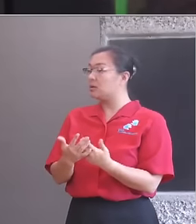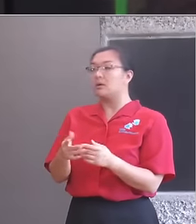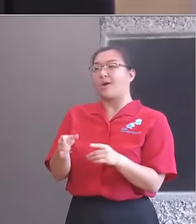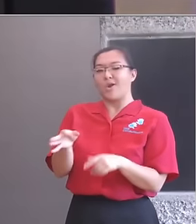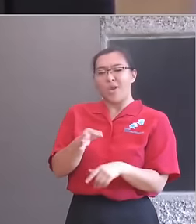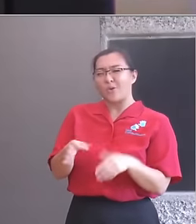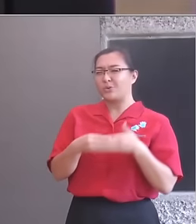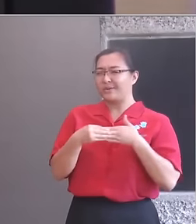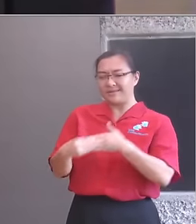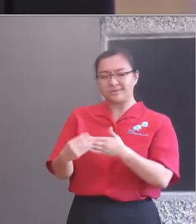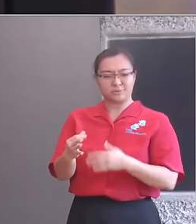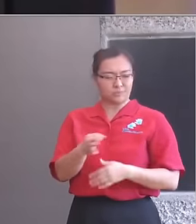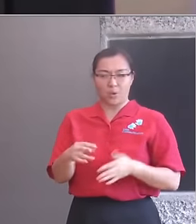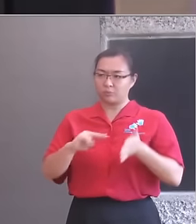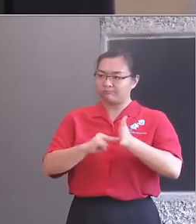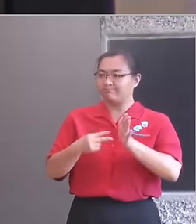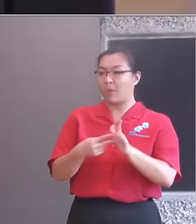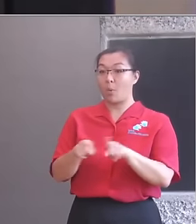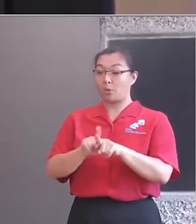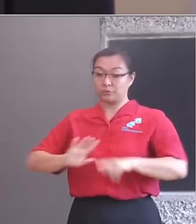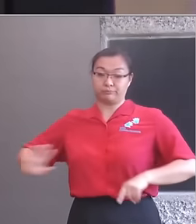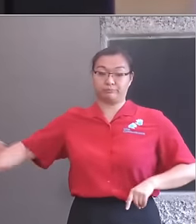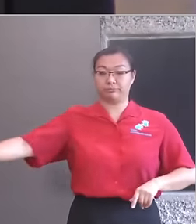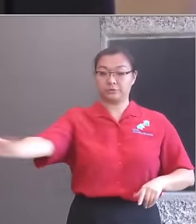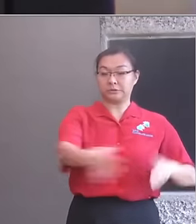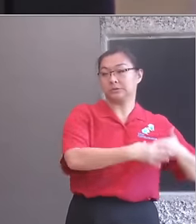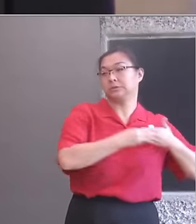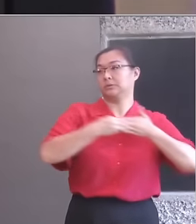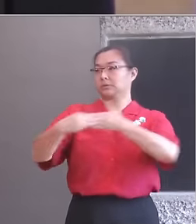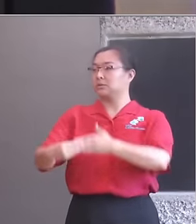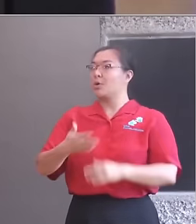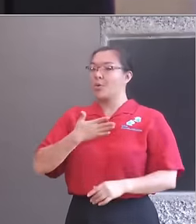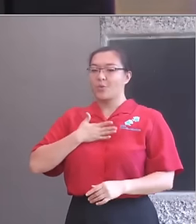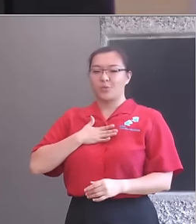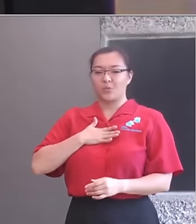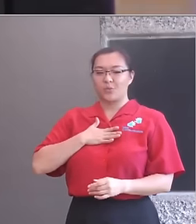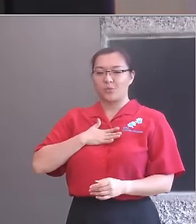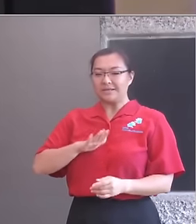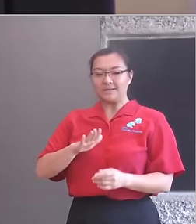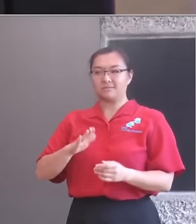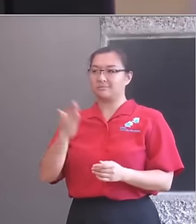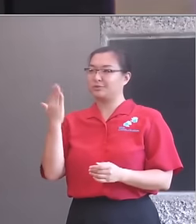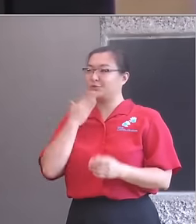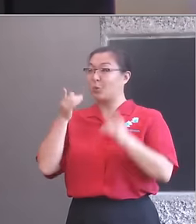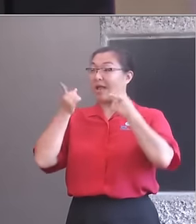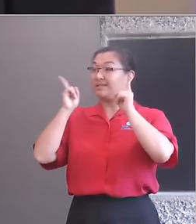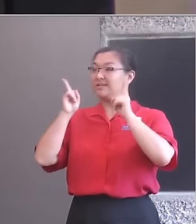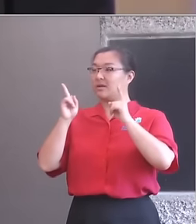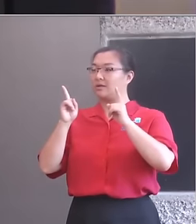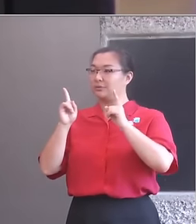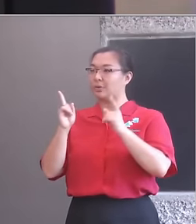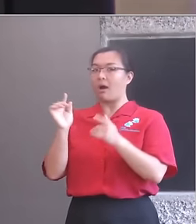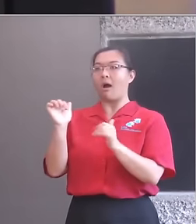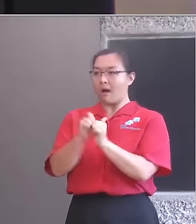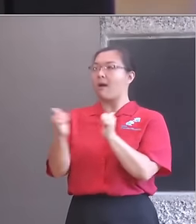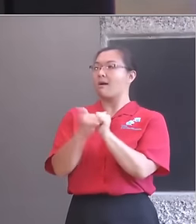individually and collectively. In particular, we need the participation and leadership of head teachers in shaping these cultural